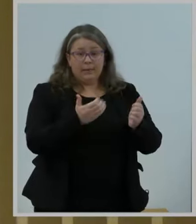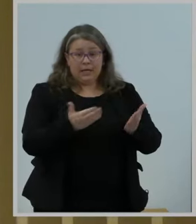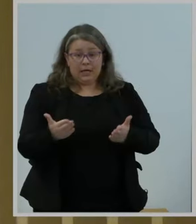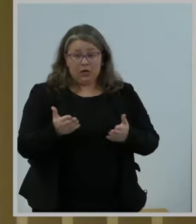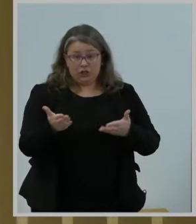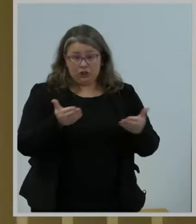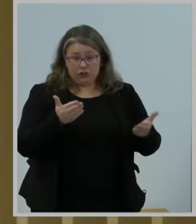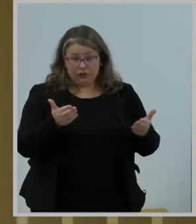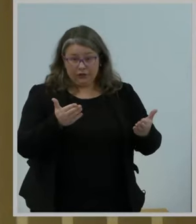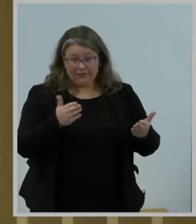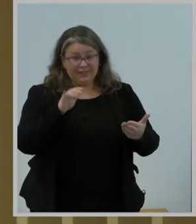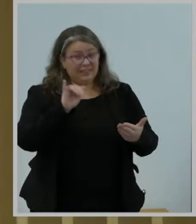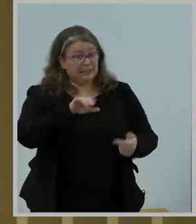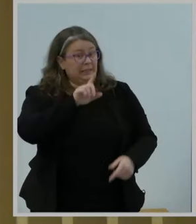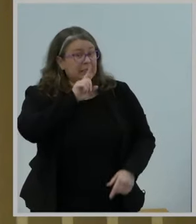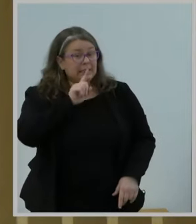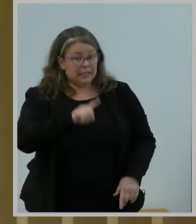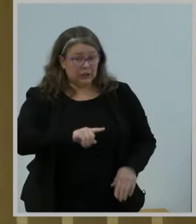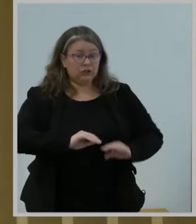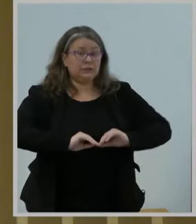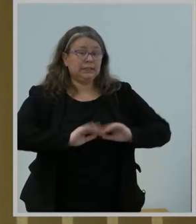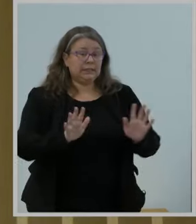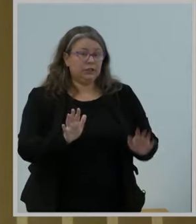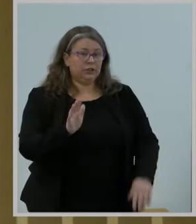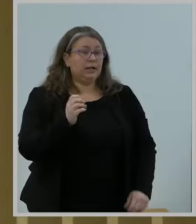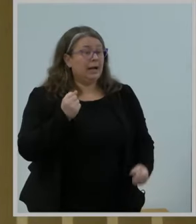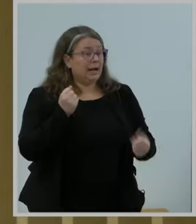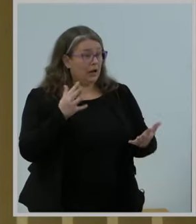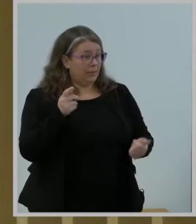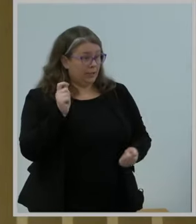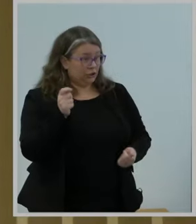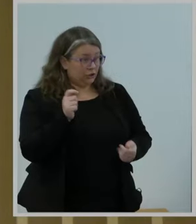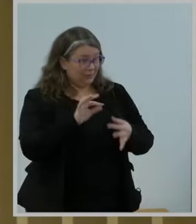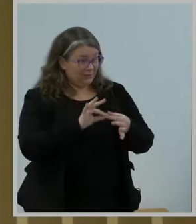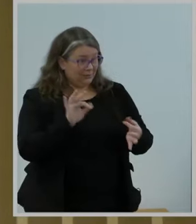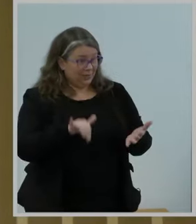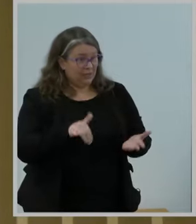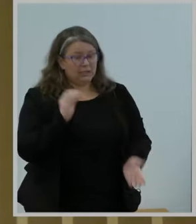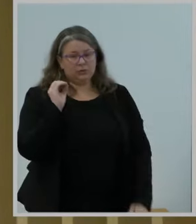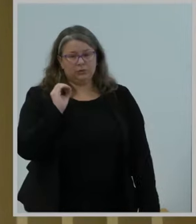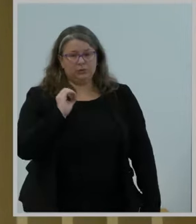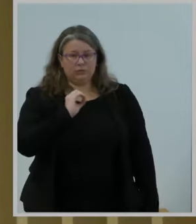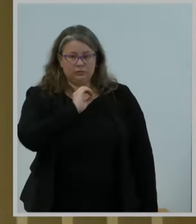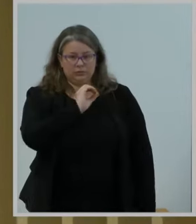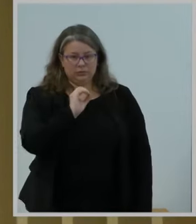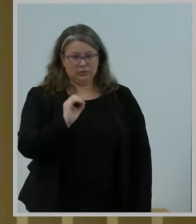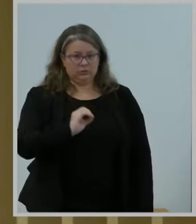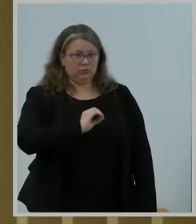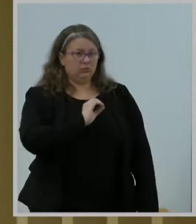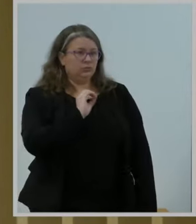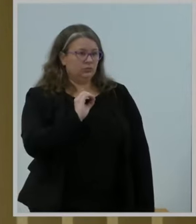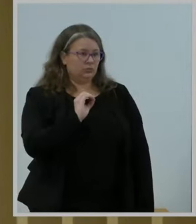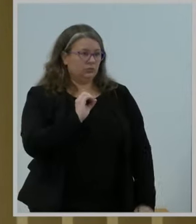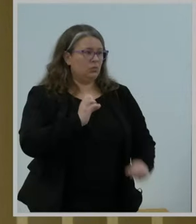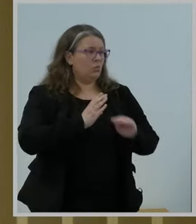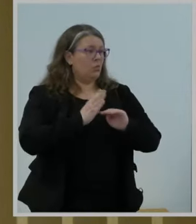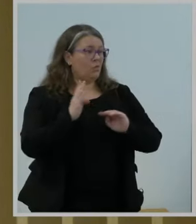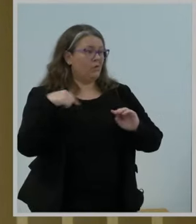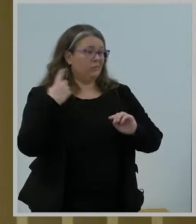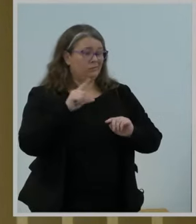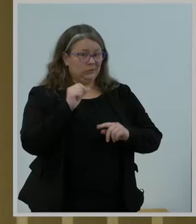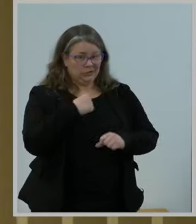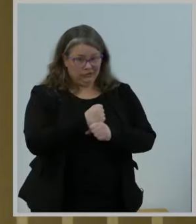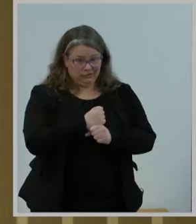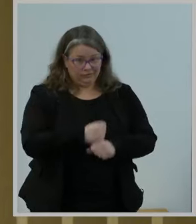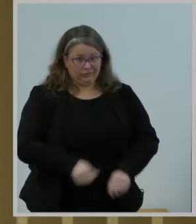answer is zero. Not a single one. There's more. Over the 20 years, the Supreme Court also said that Congress